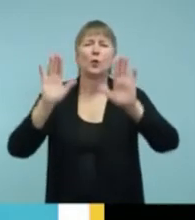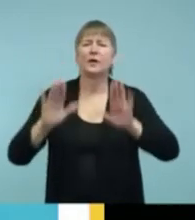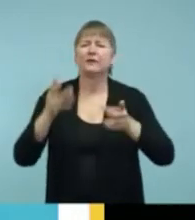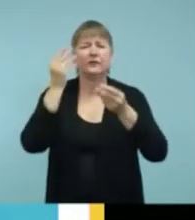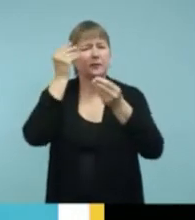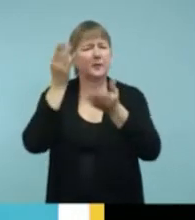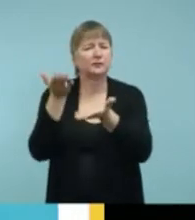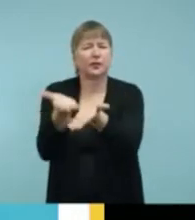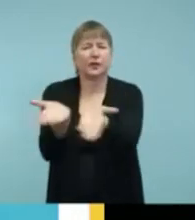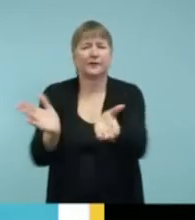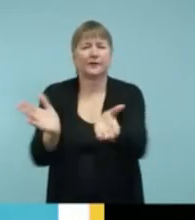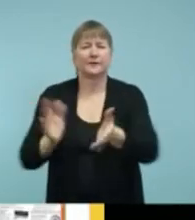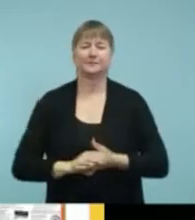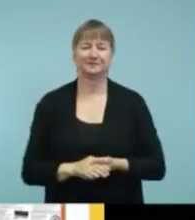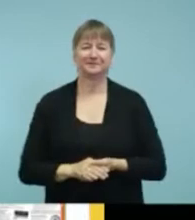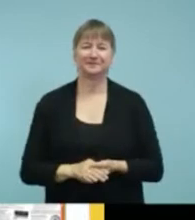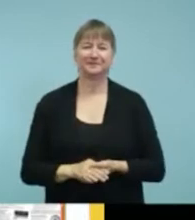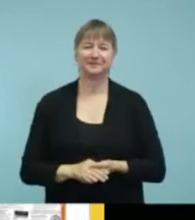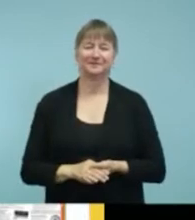Next slide.